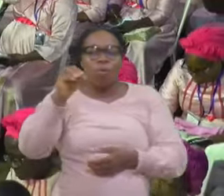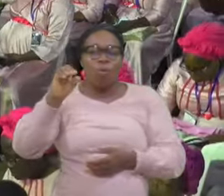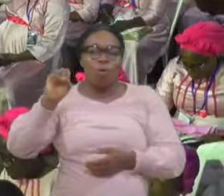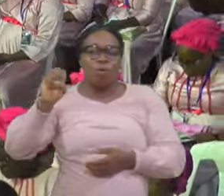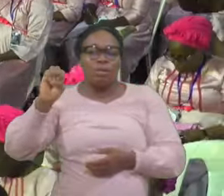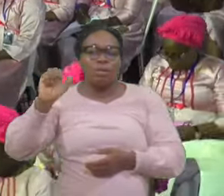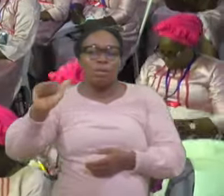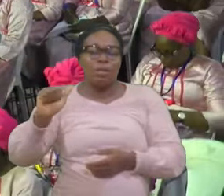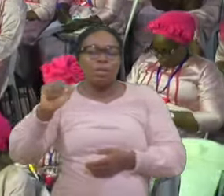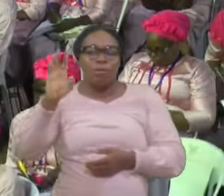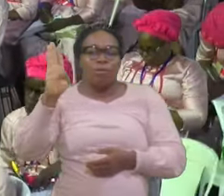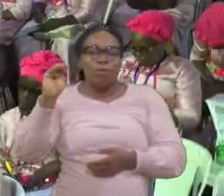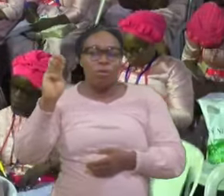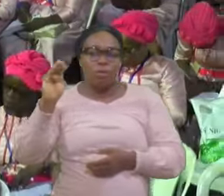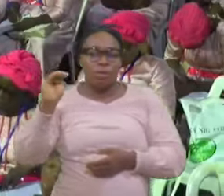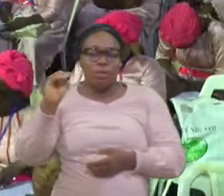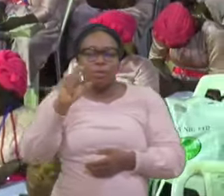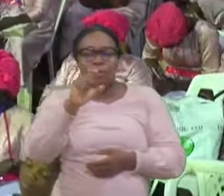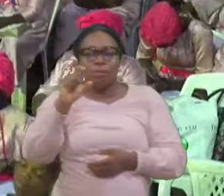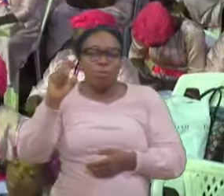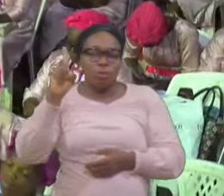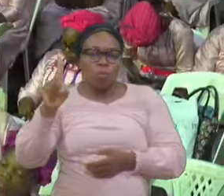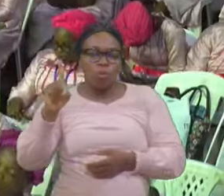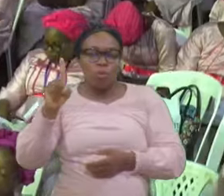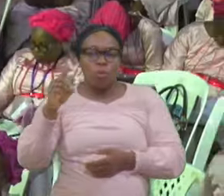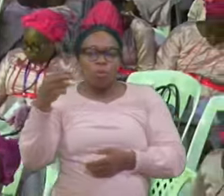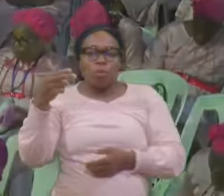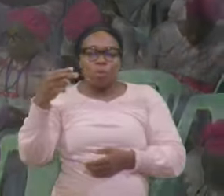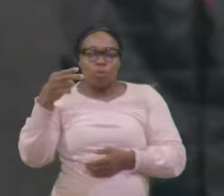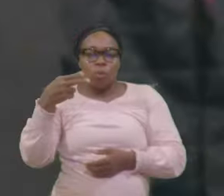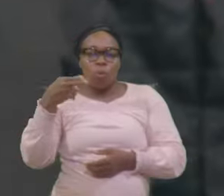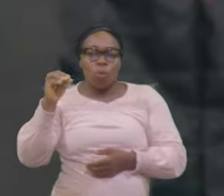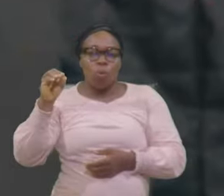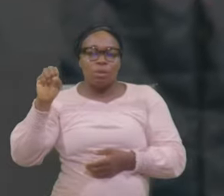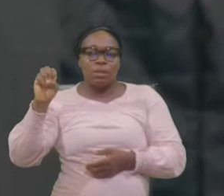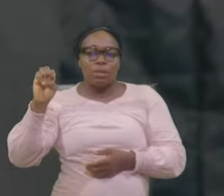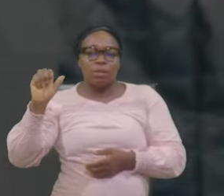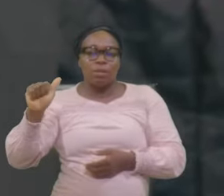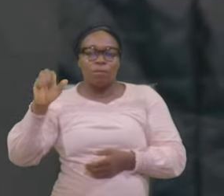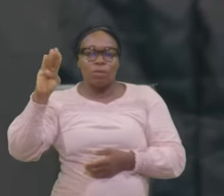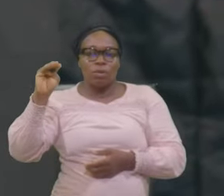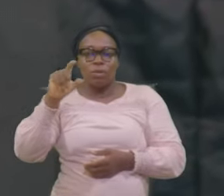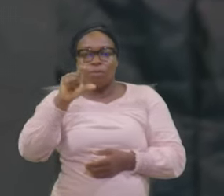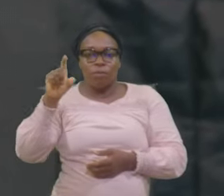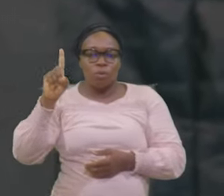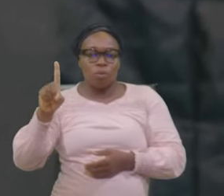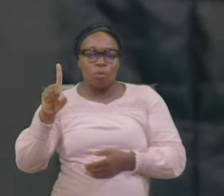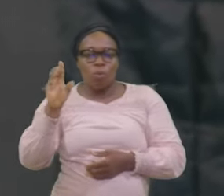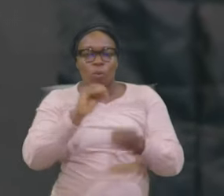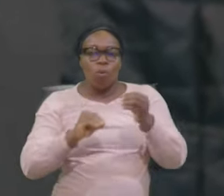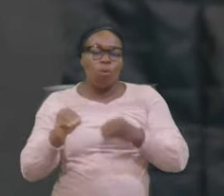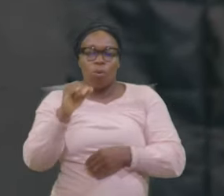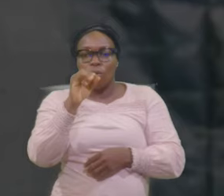I'm reading From verse 1 O Israel Return Unto the Lord